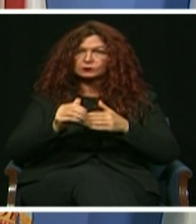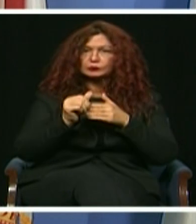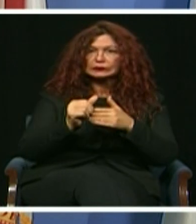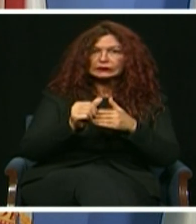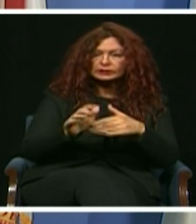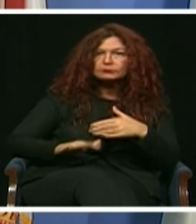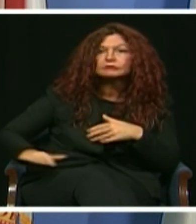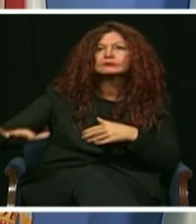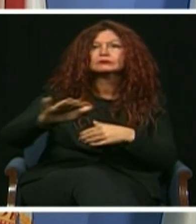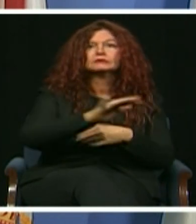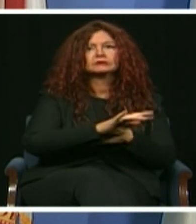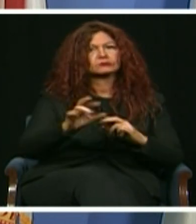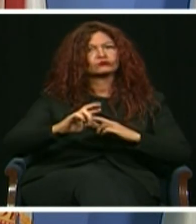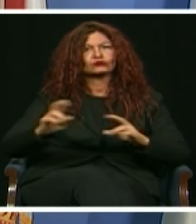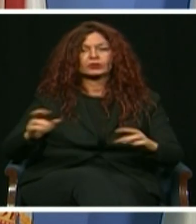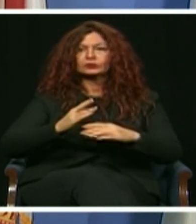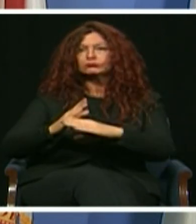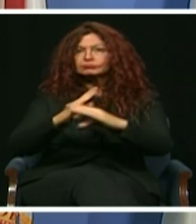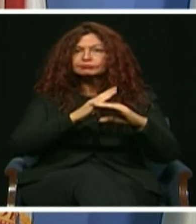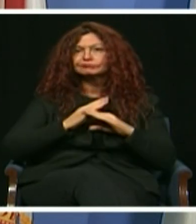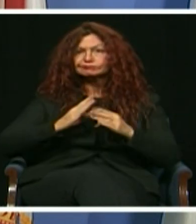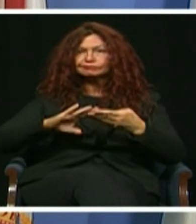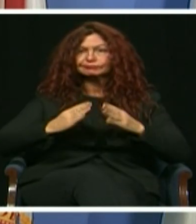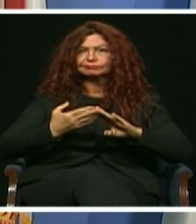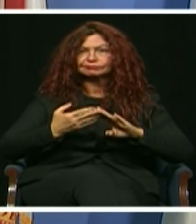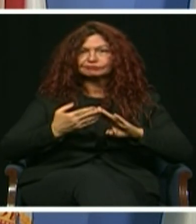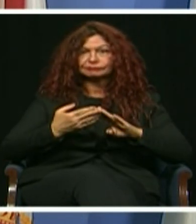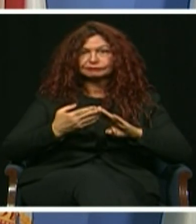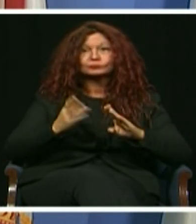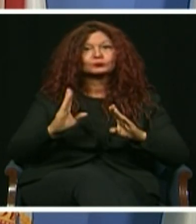and we will move forward together.